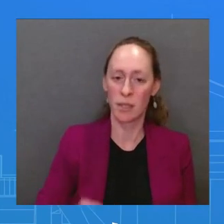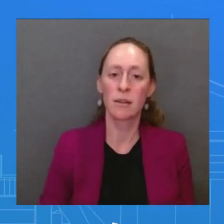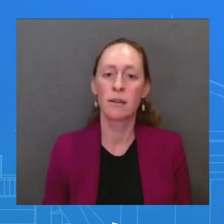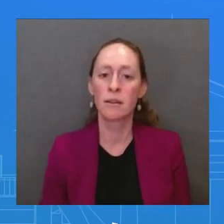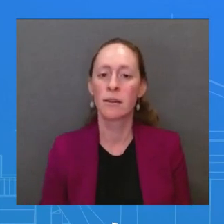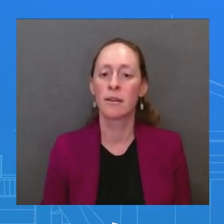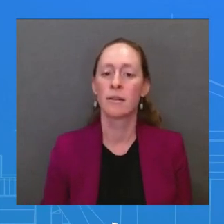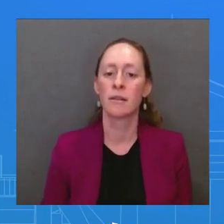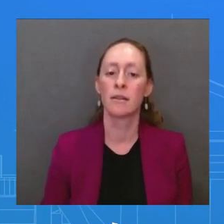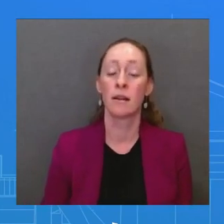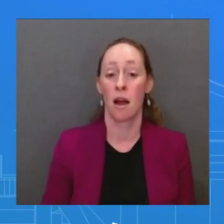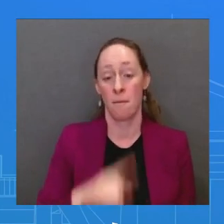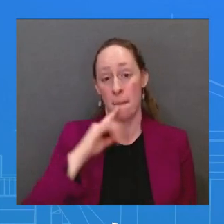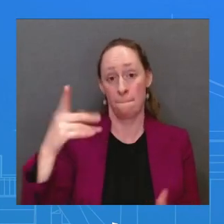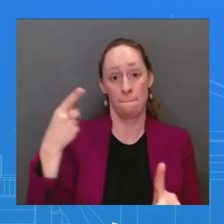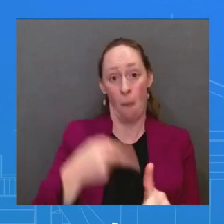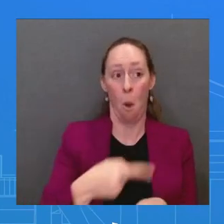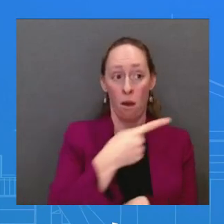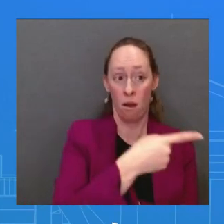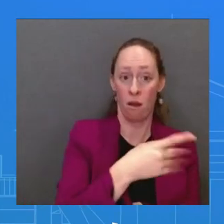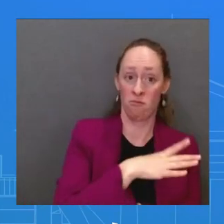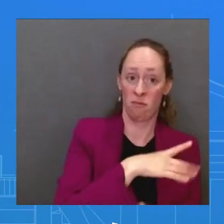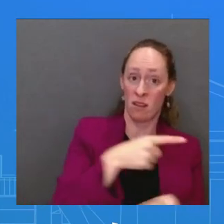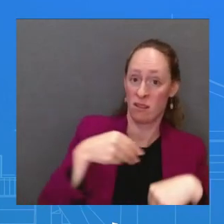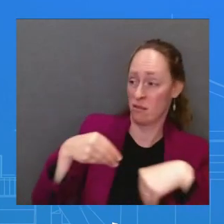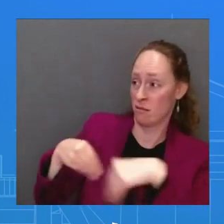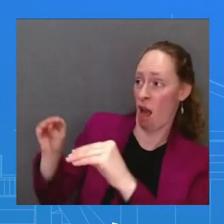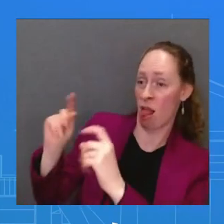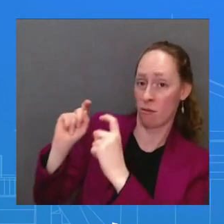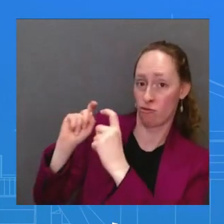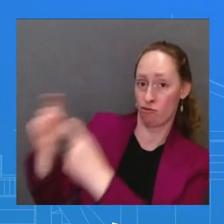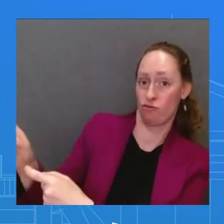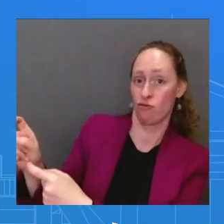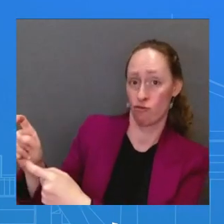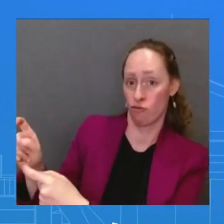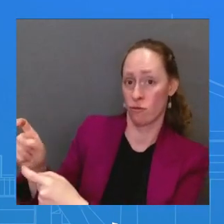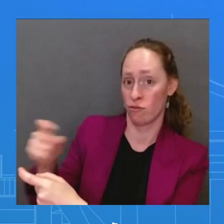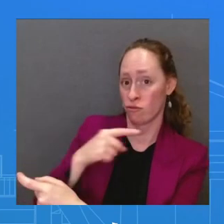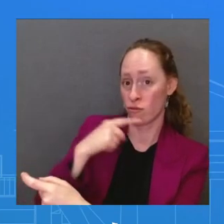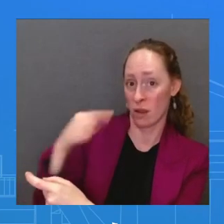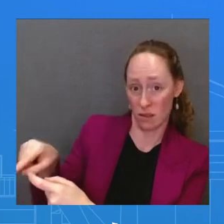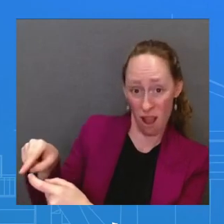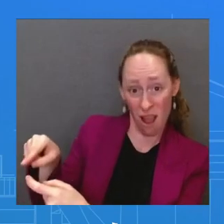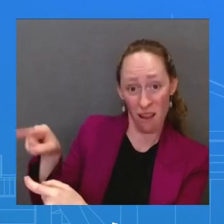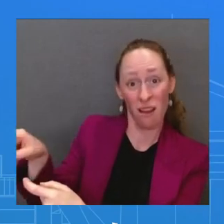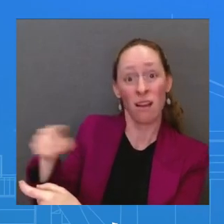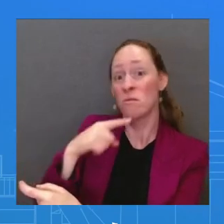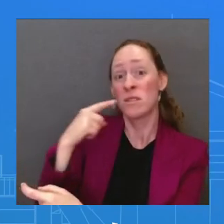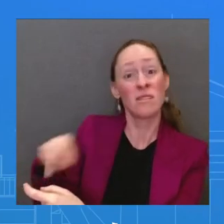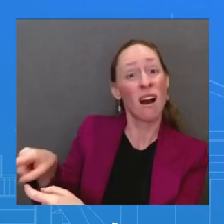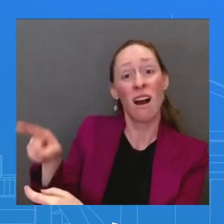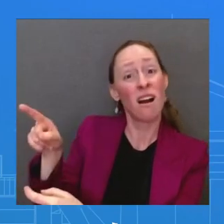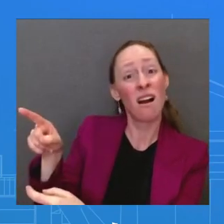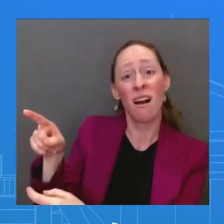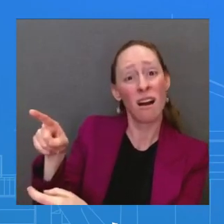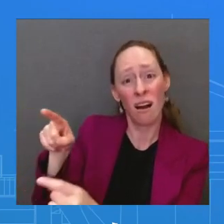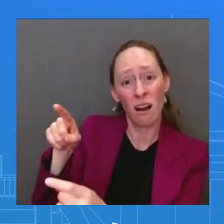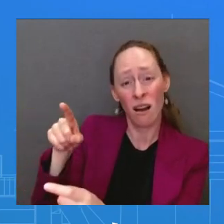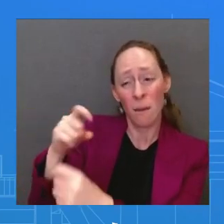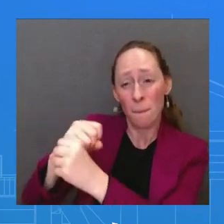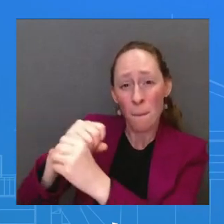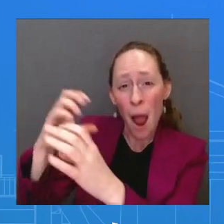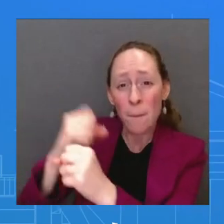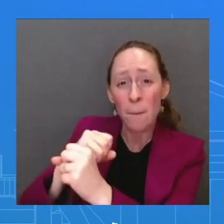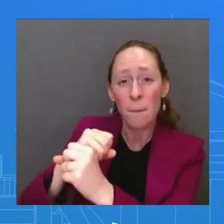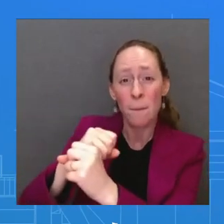and the heating infrastructure of major cities as we head into winter, to try to conquer territory